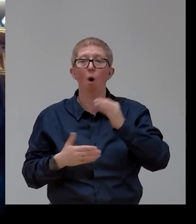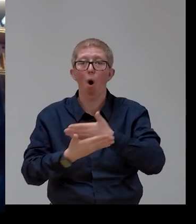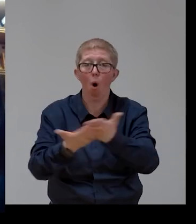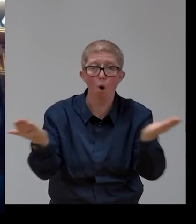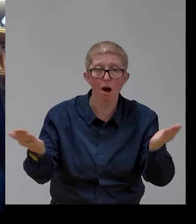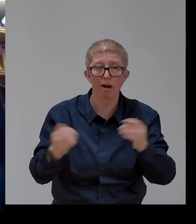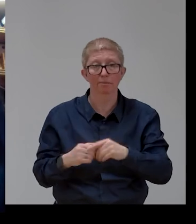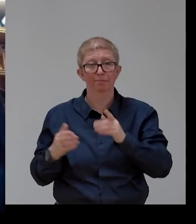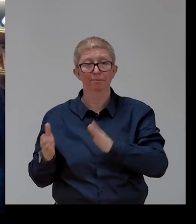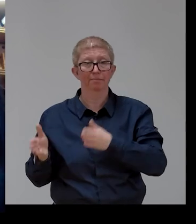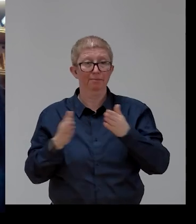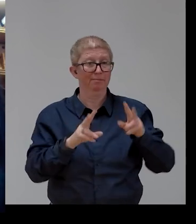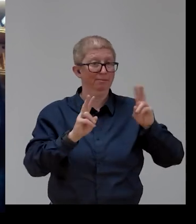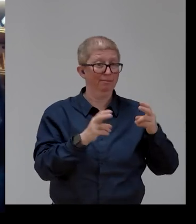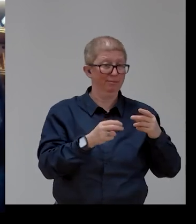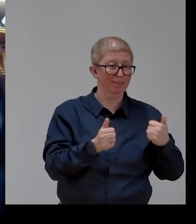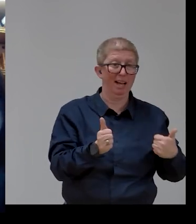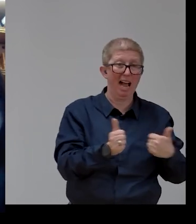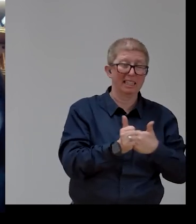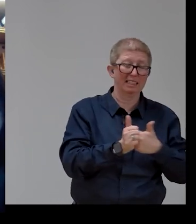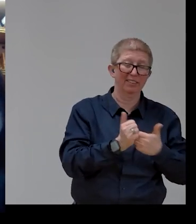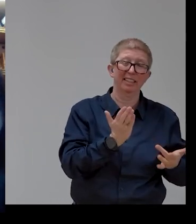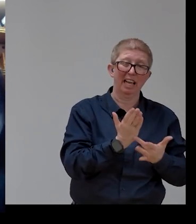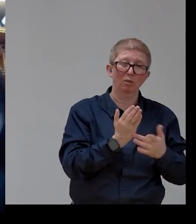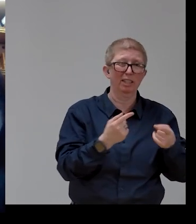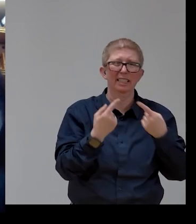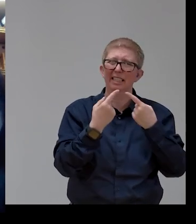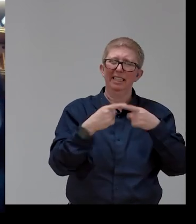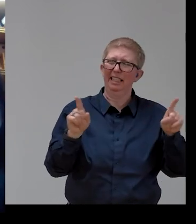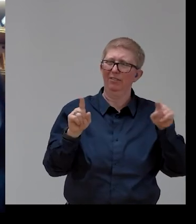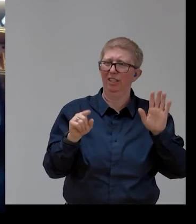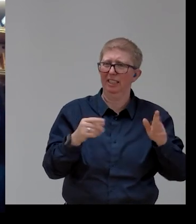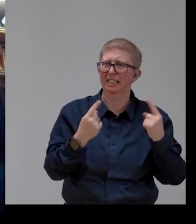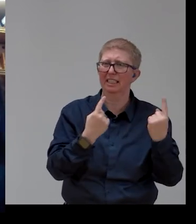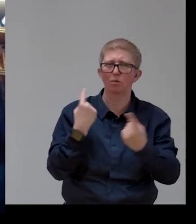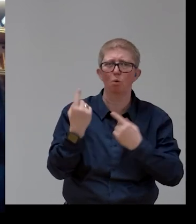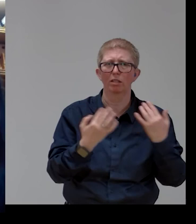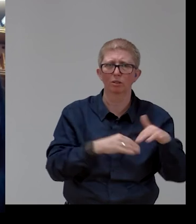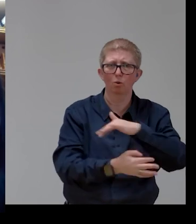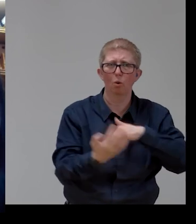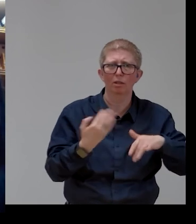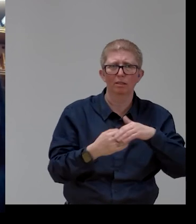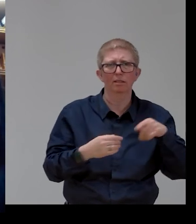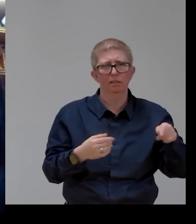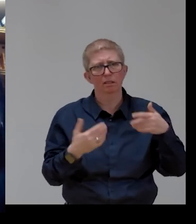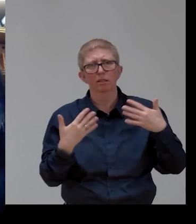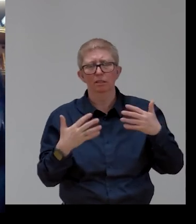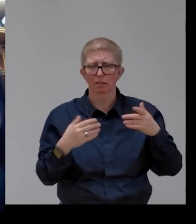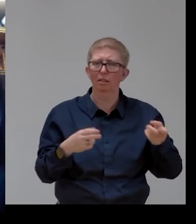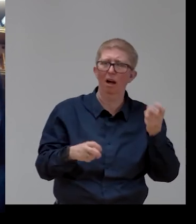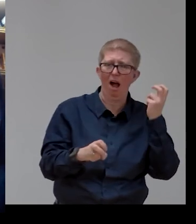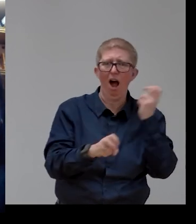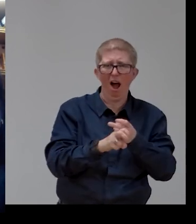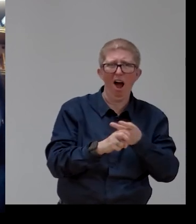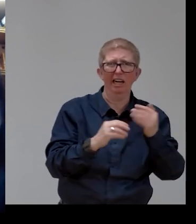finish, the situation is different. The situation is different. Prices remain incredibly high, very, very high. It's